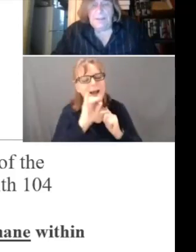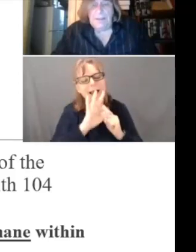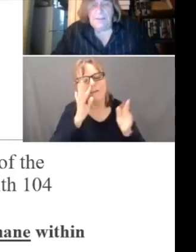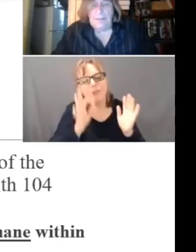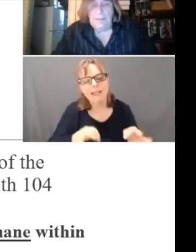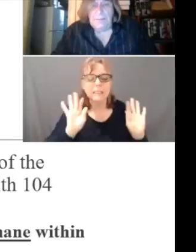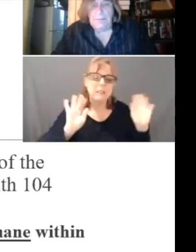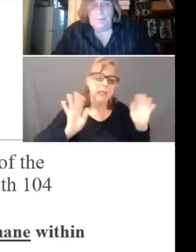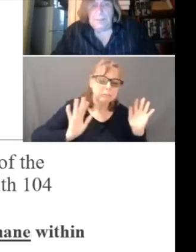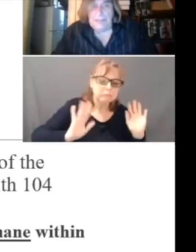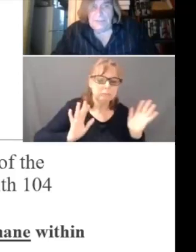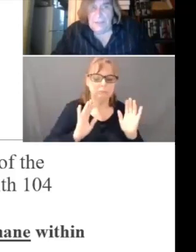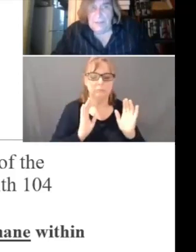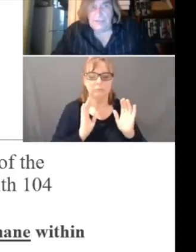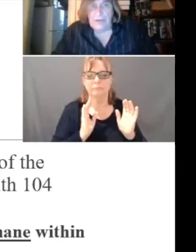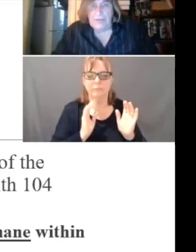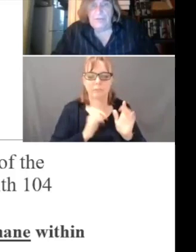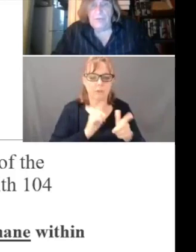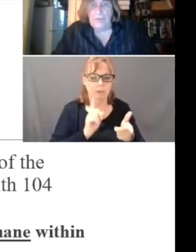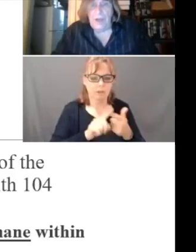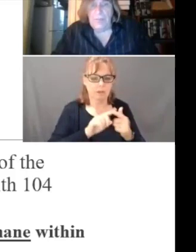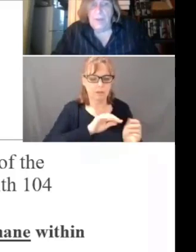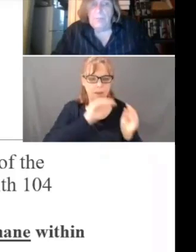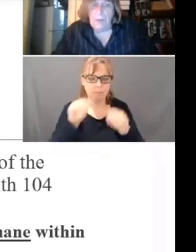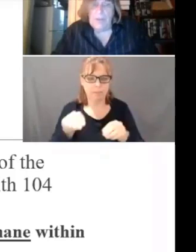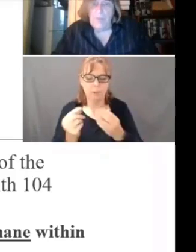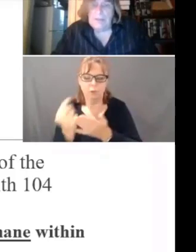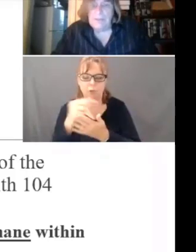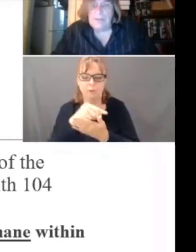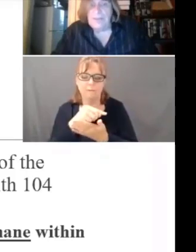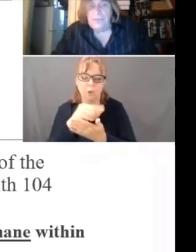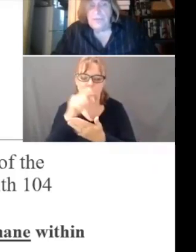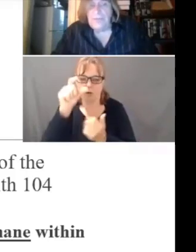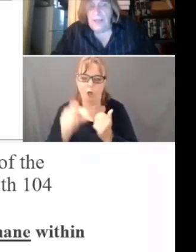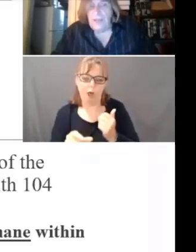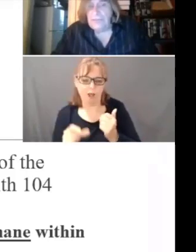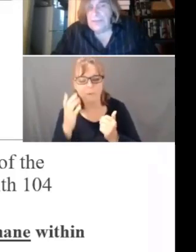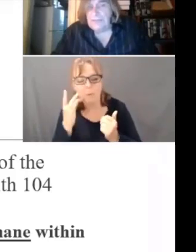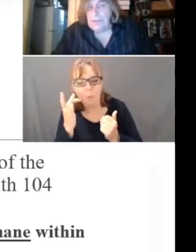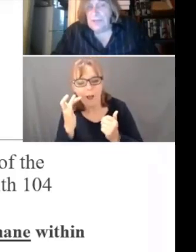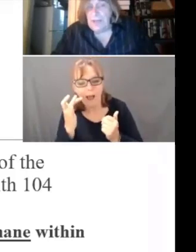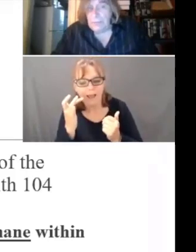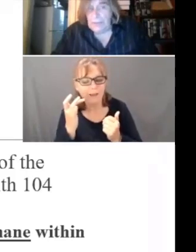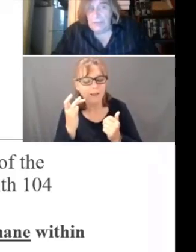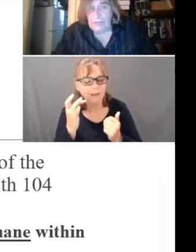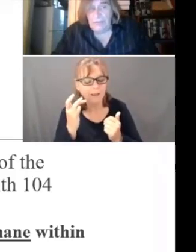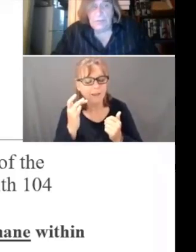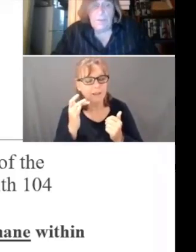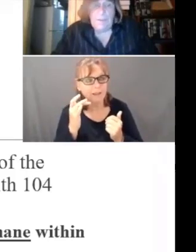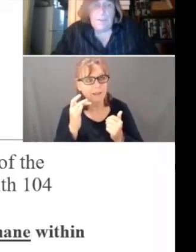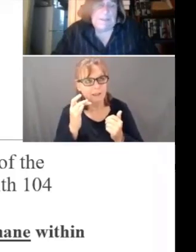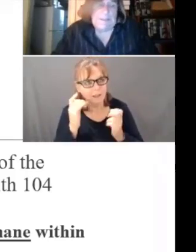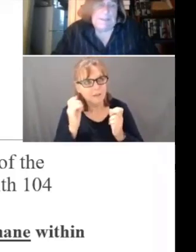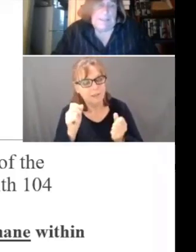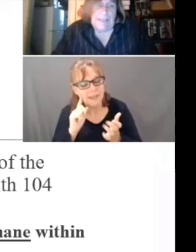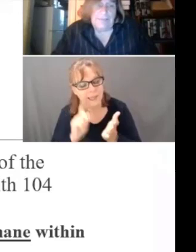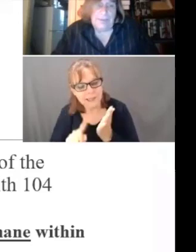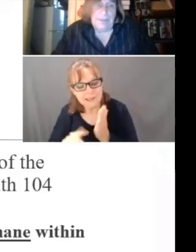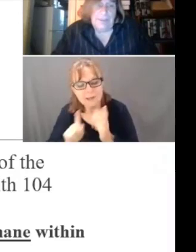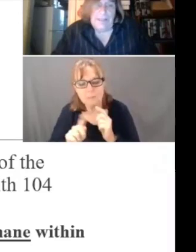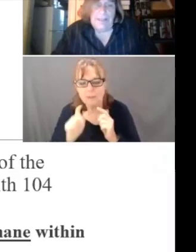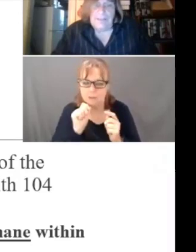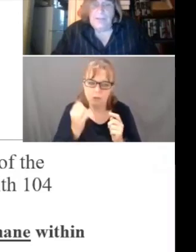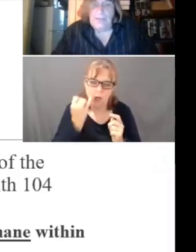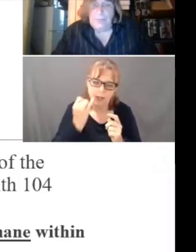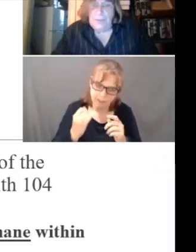placed in the administrative review column, but only when it doesn't concern the health and safety of another individual. Last